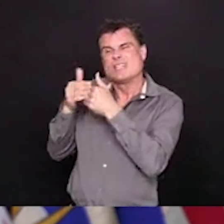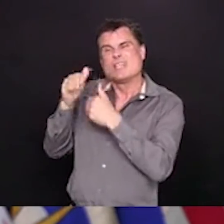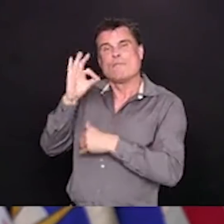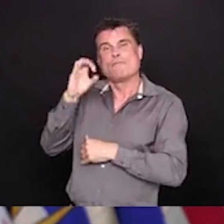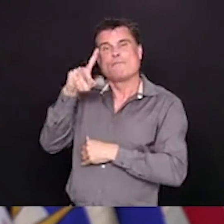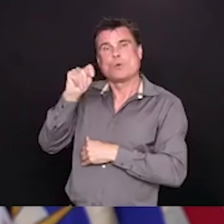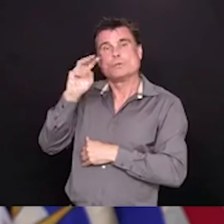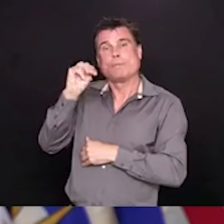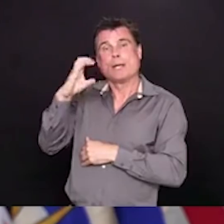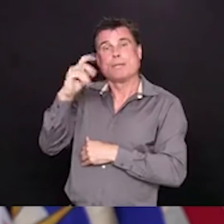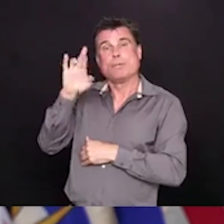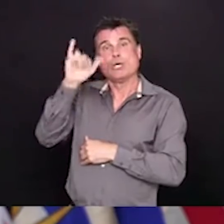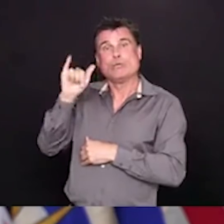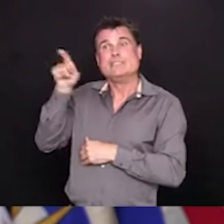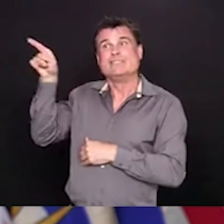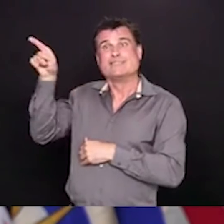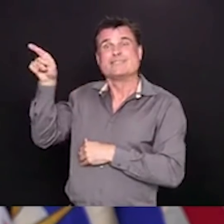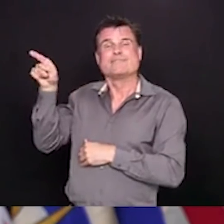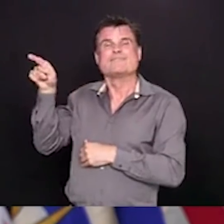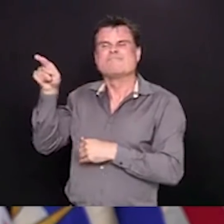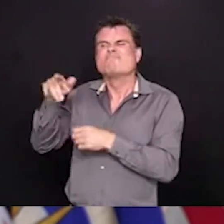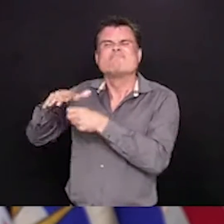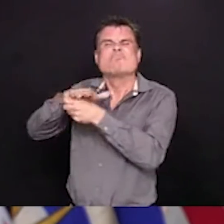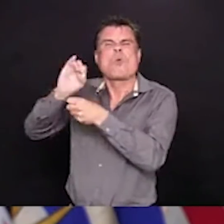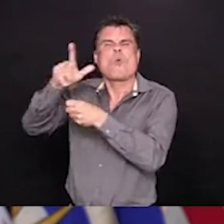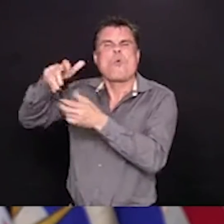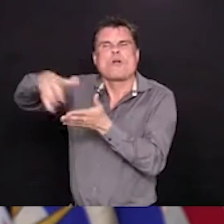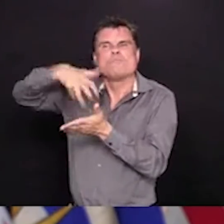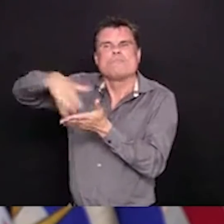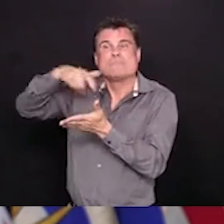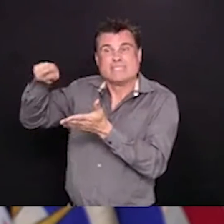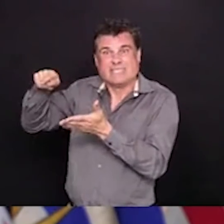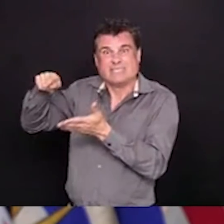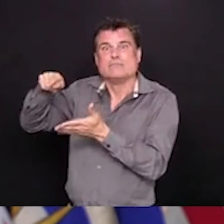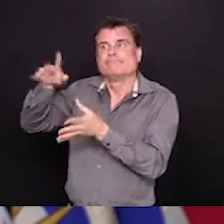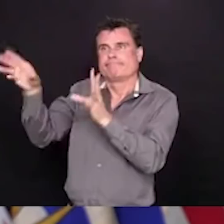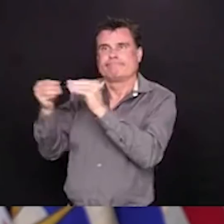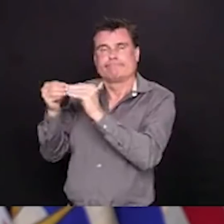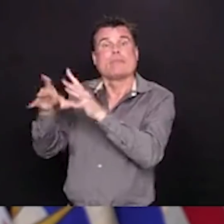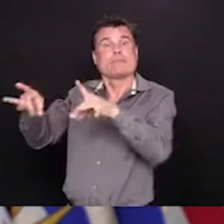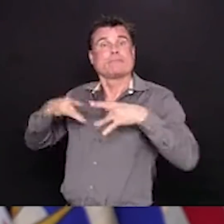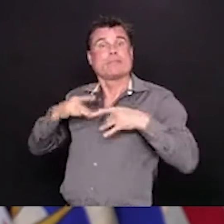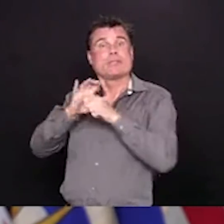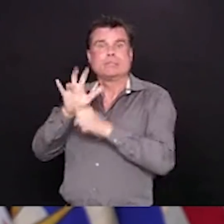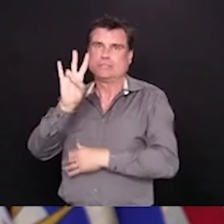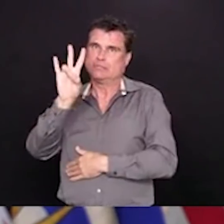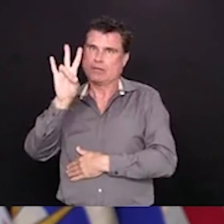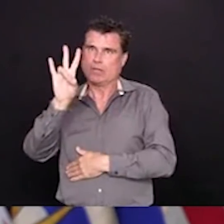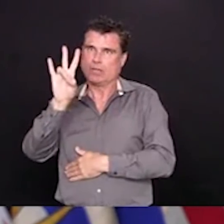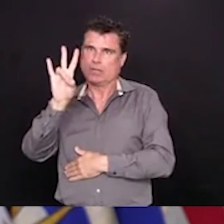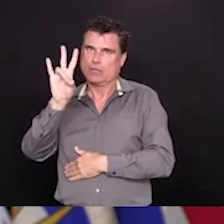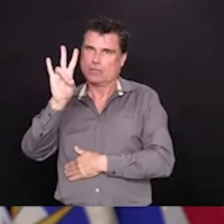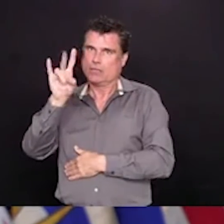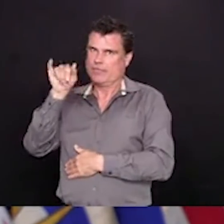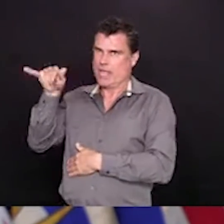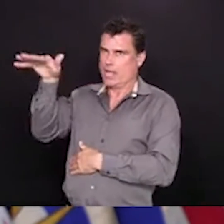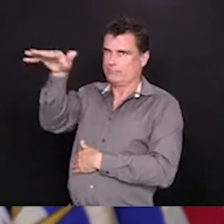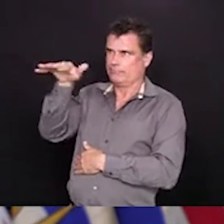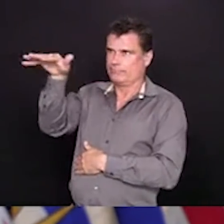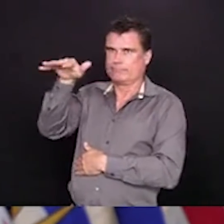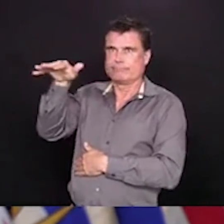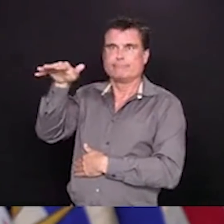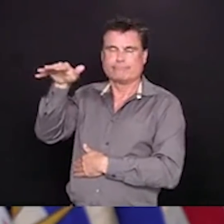additional people are ongoing and being tested. And we know from our colleagues in Alberta that an ongoing outbreak